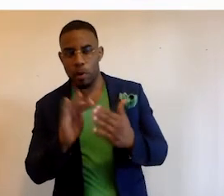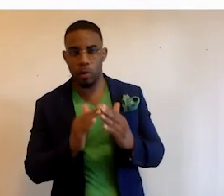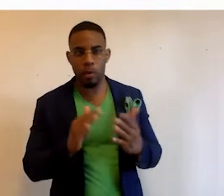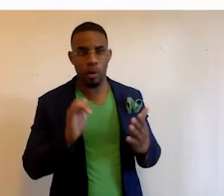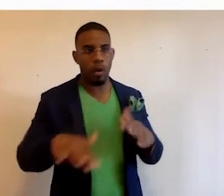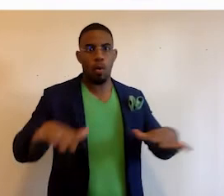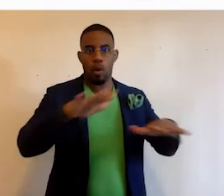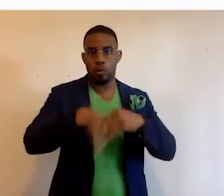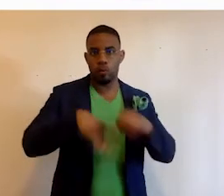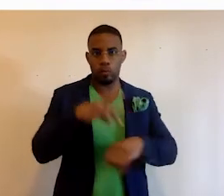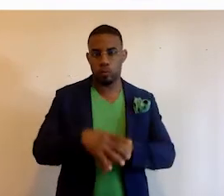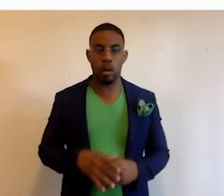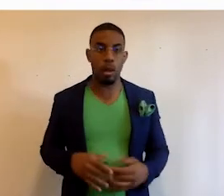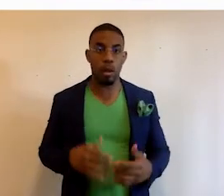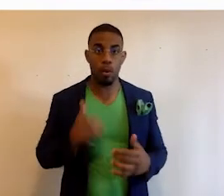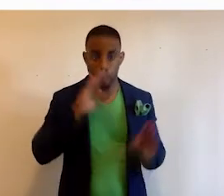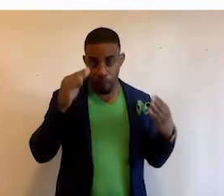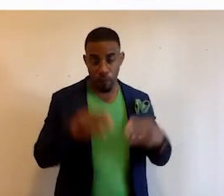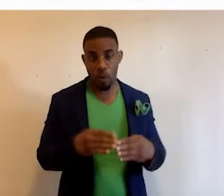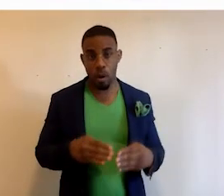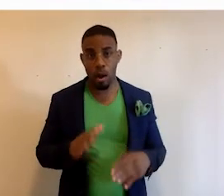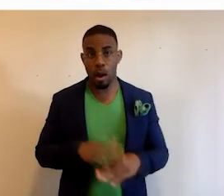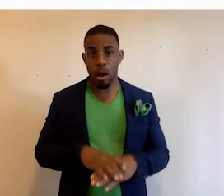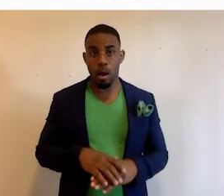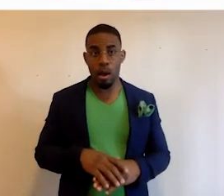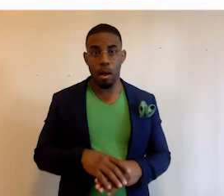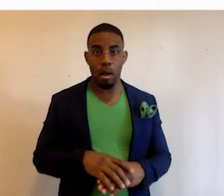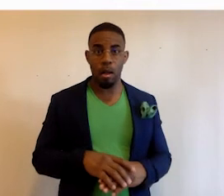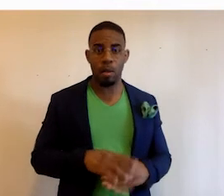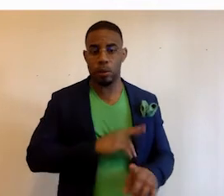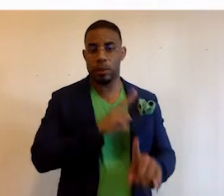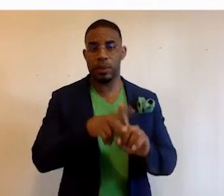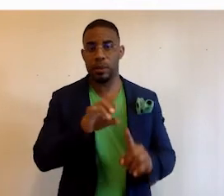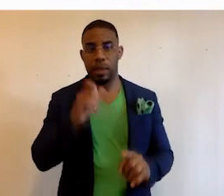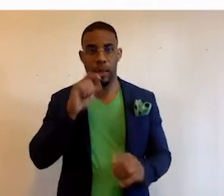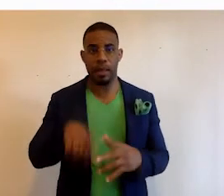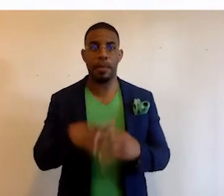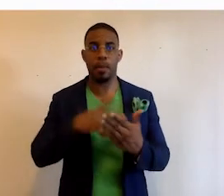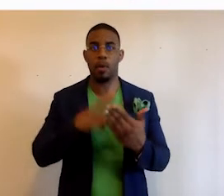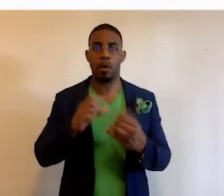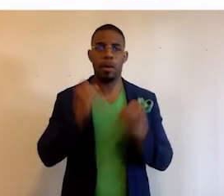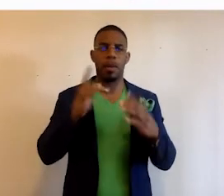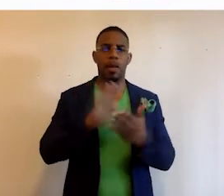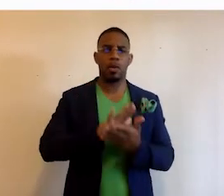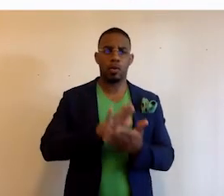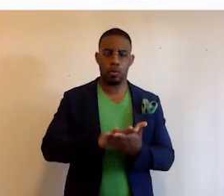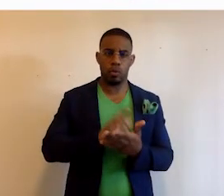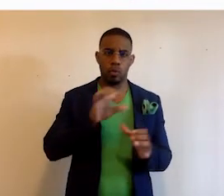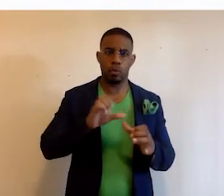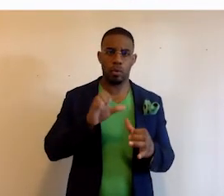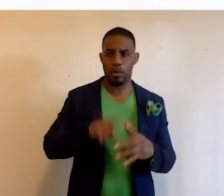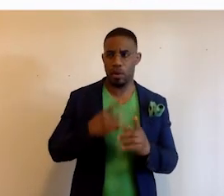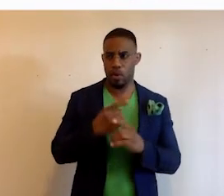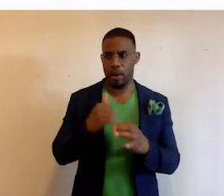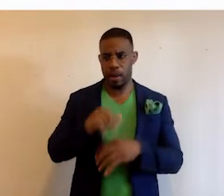around the globe. We're going to be focusing on rolling something out as a pilot program to a number of schools and we're doing a pilot right